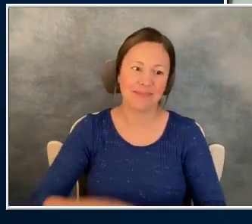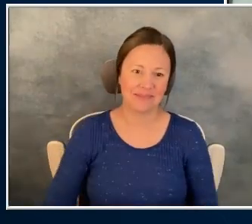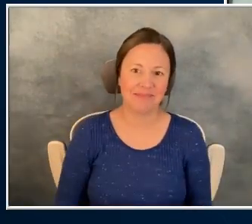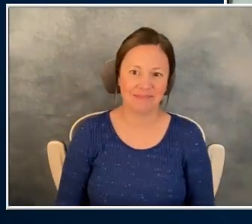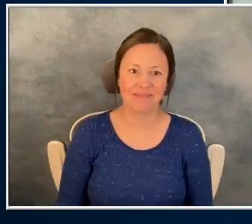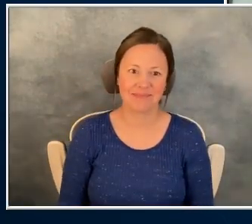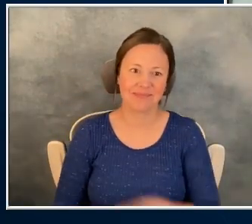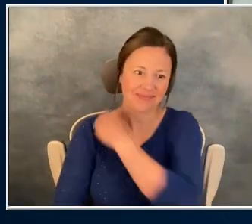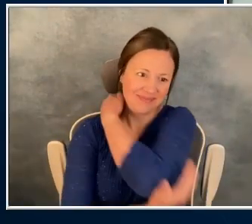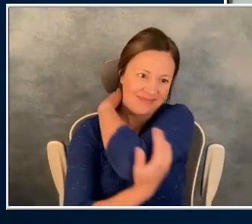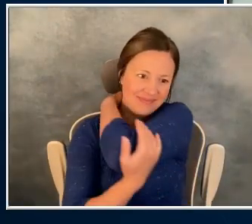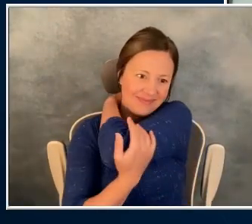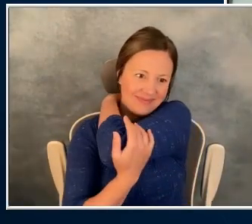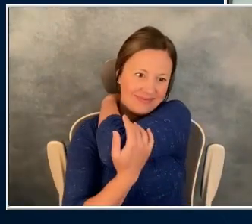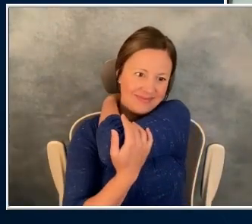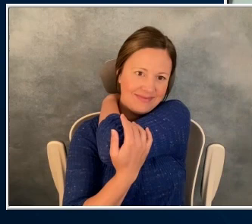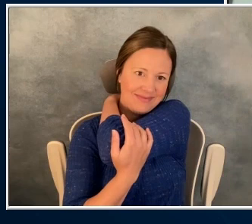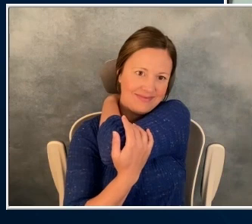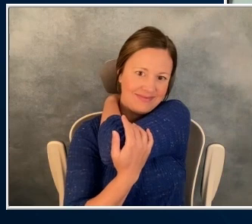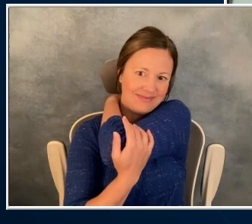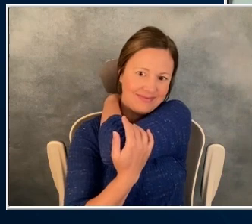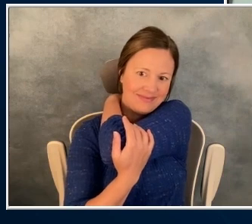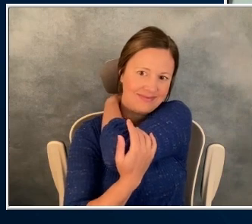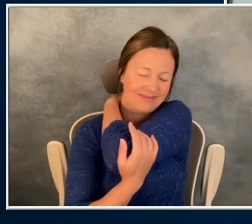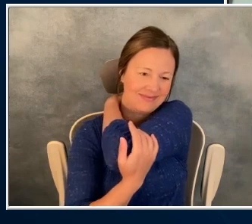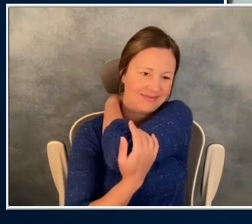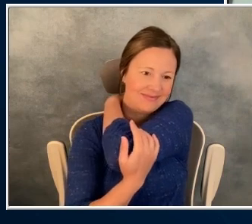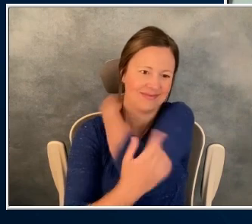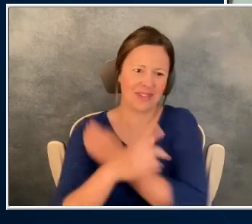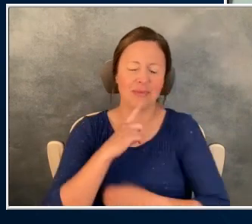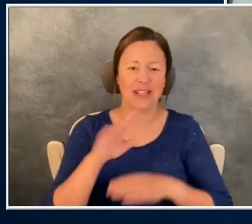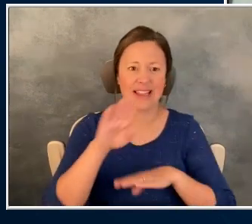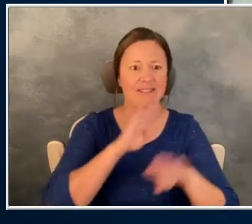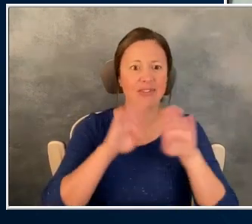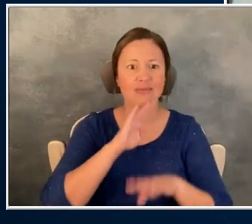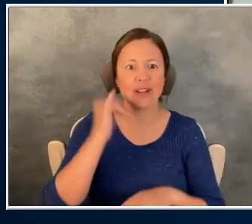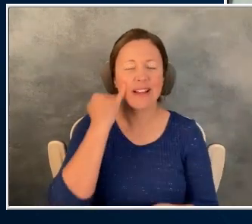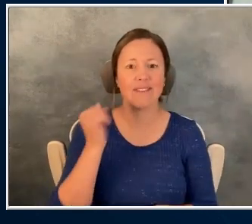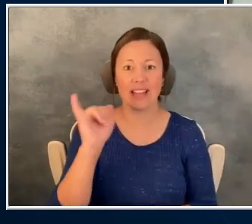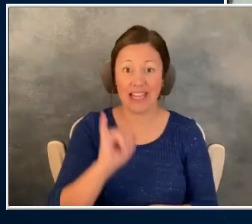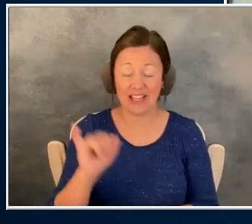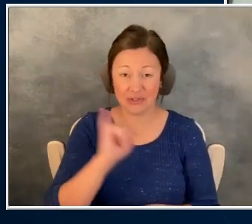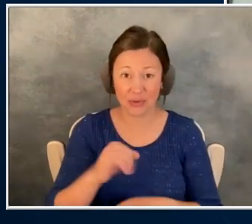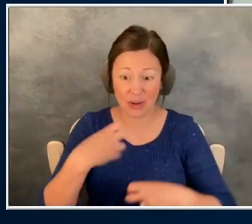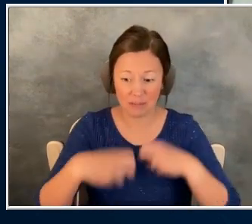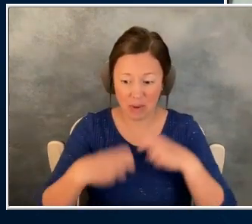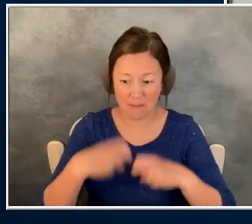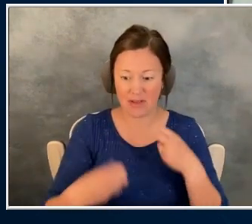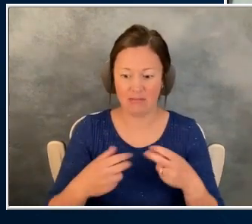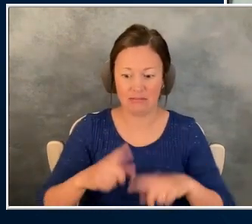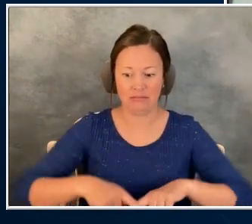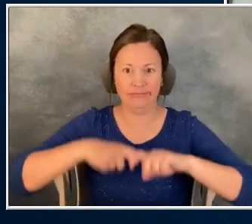Well, that's frustrating if there's an insurance problem holding up your anti-cancer treatment. What happened to you, Lindsey?